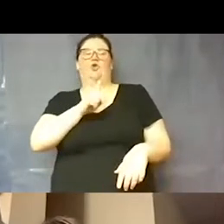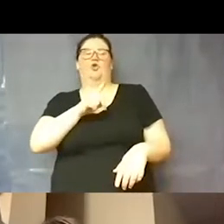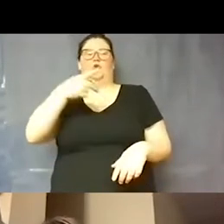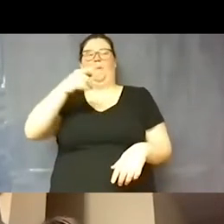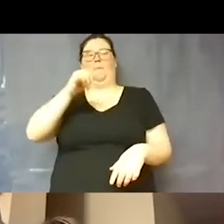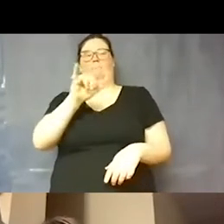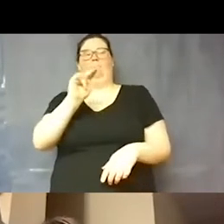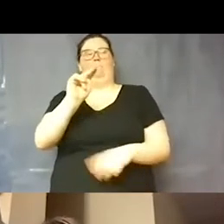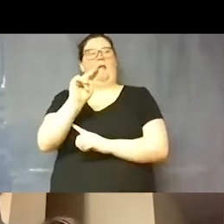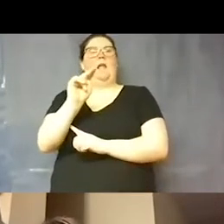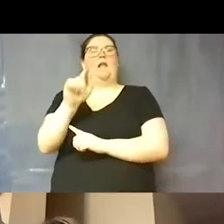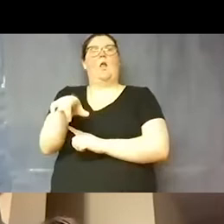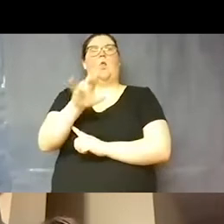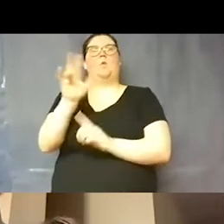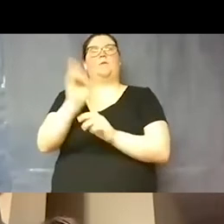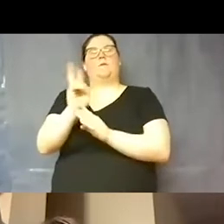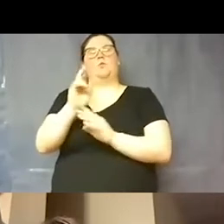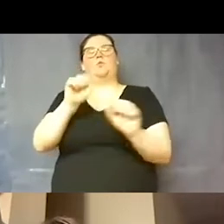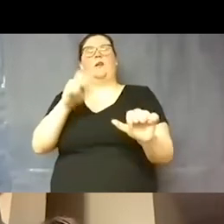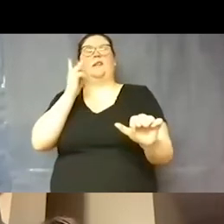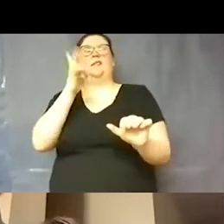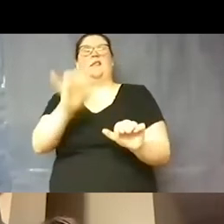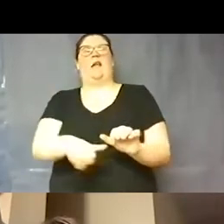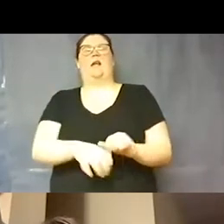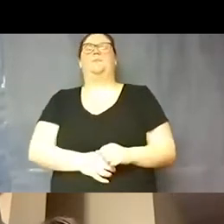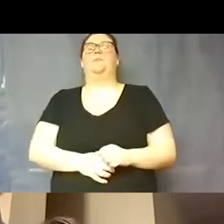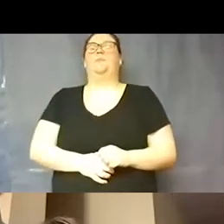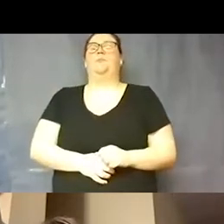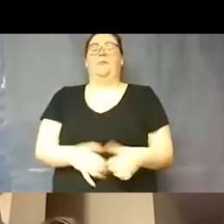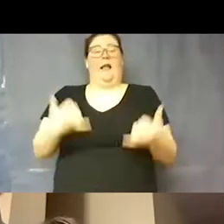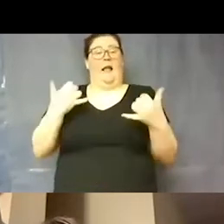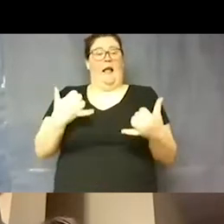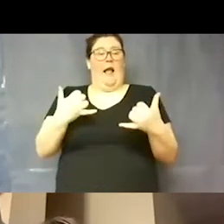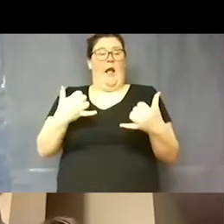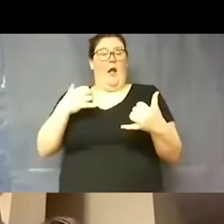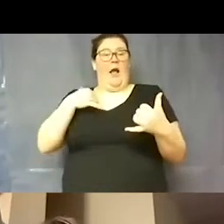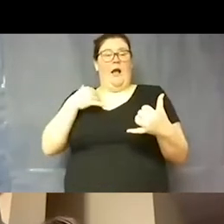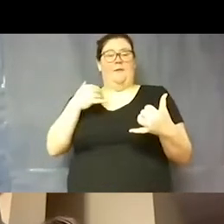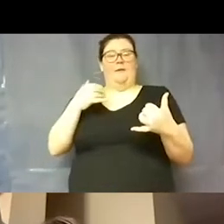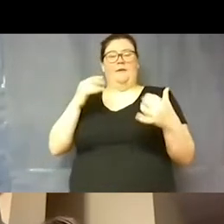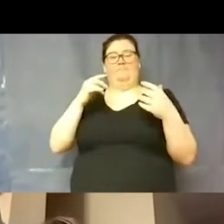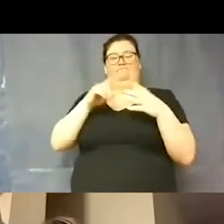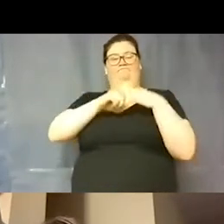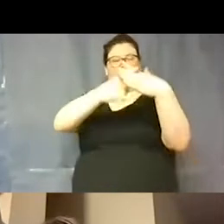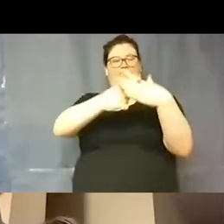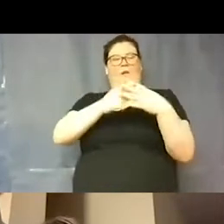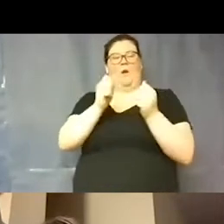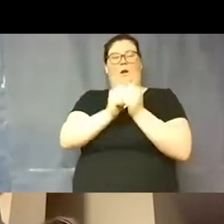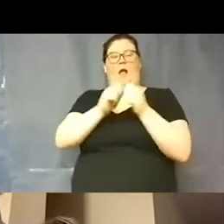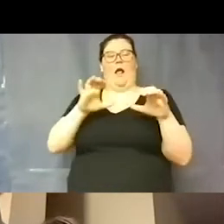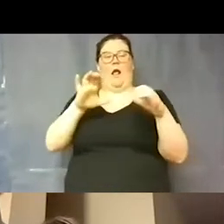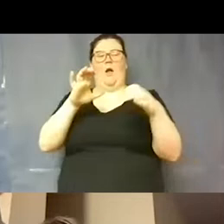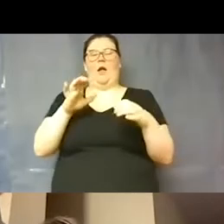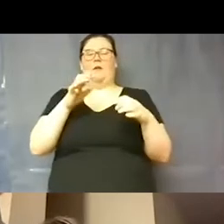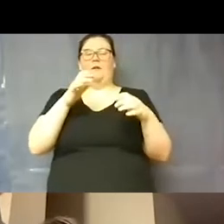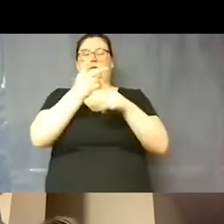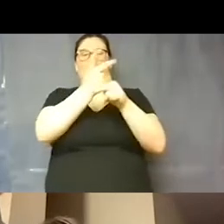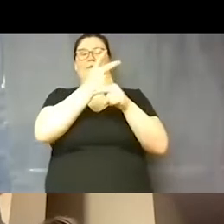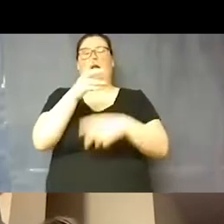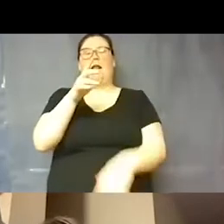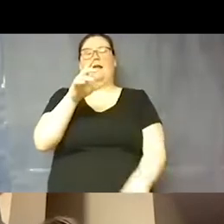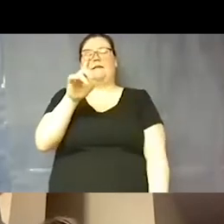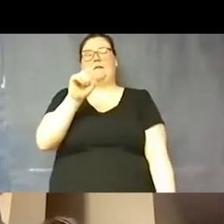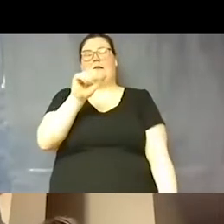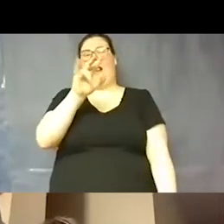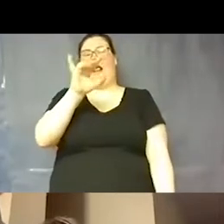presentation so that you can see that. And so now I'm just going to kick it off by introducing our acting superintendent, Dr. Daniel Presley,